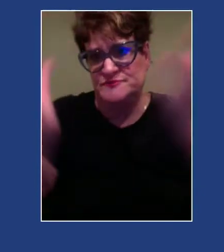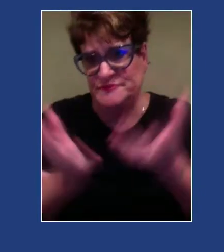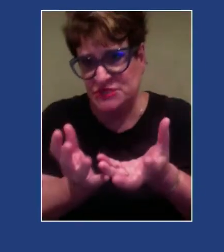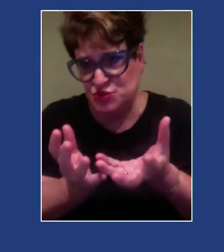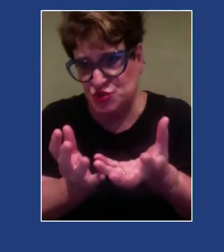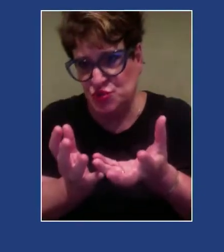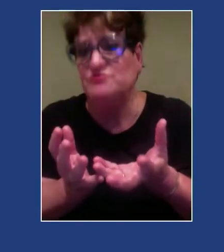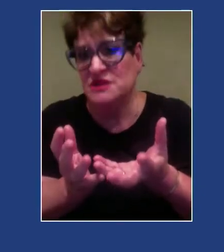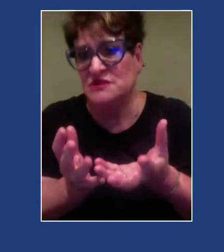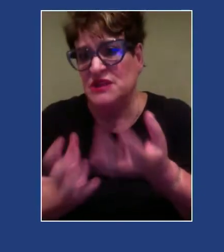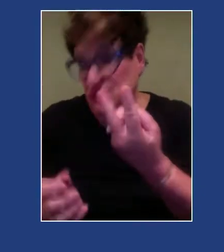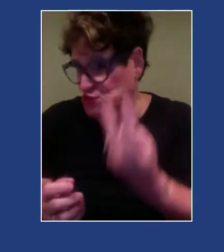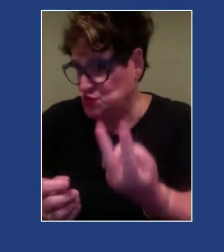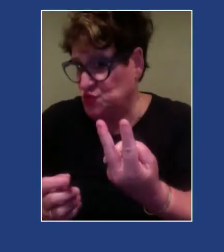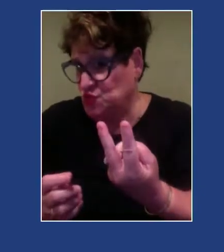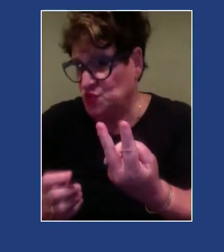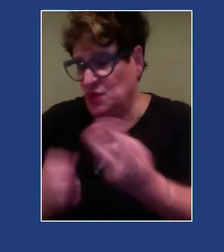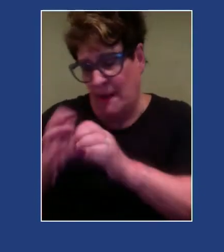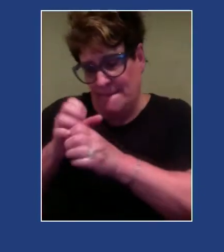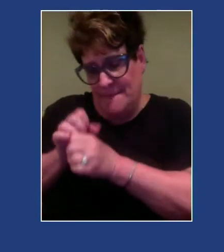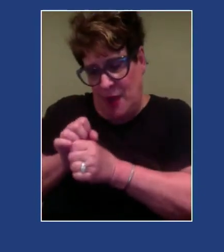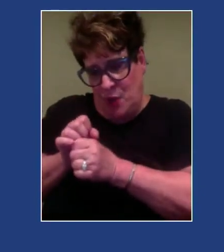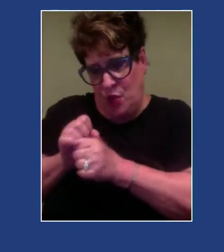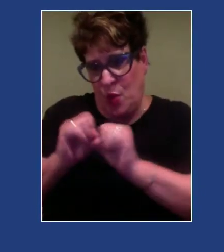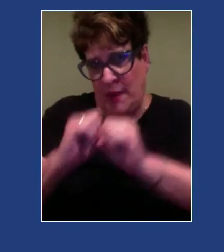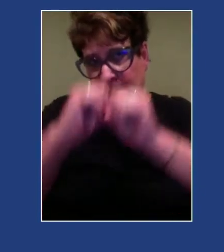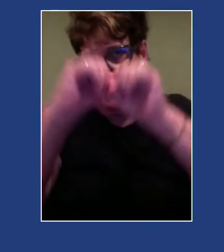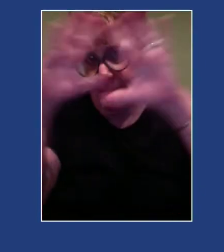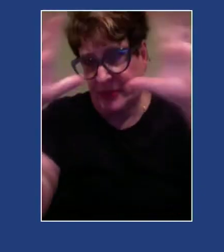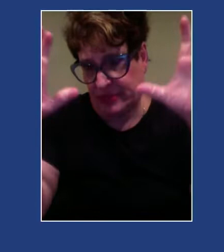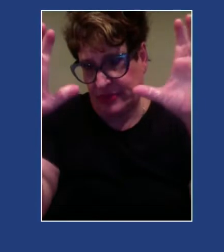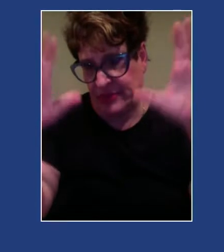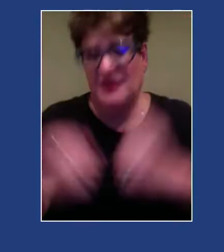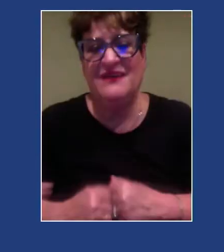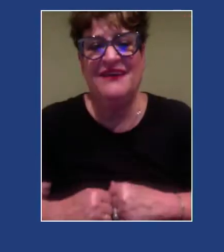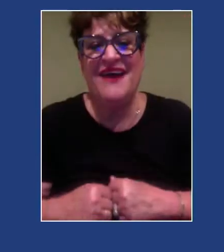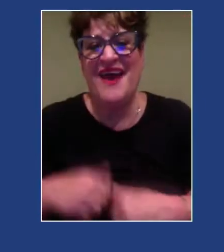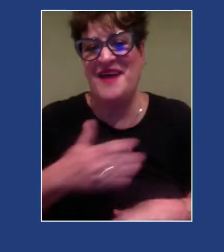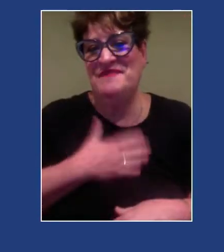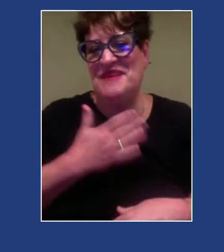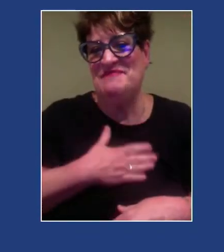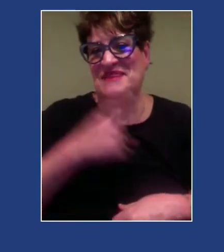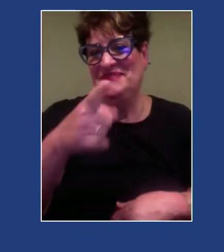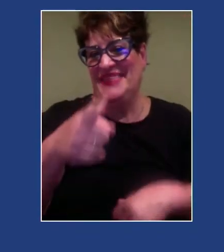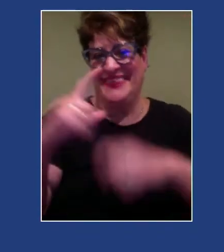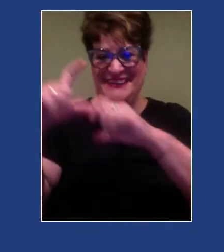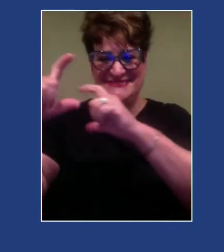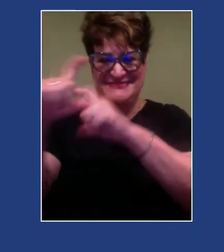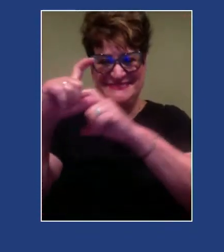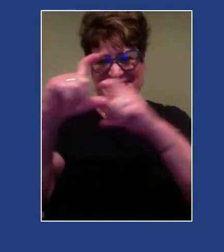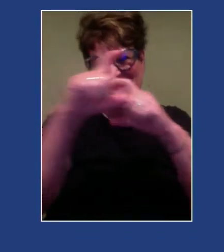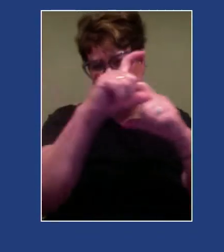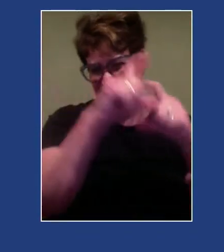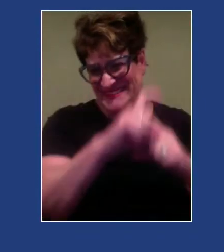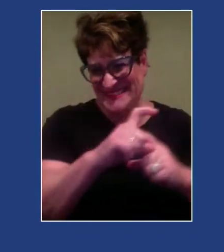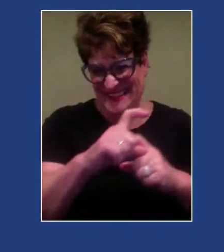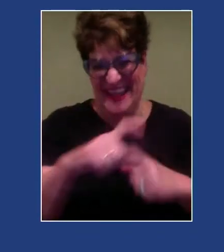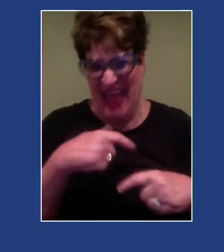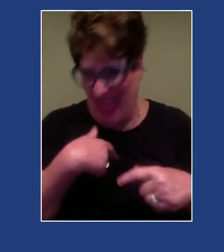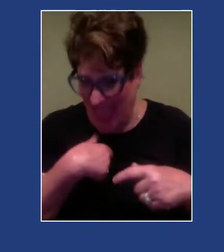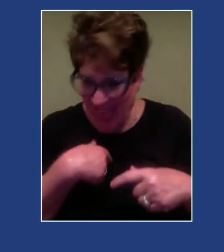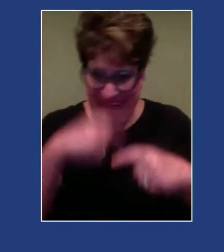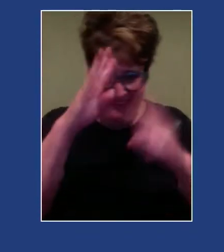So, y'all, I'm very proud of my visual right here. You don't know how long it took me to figure out how to get this together.